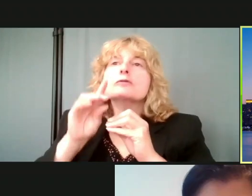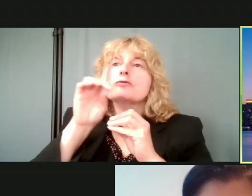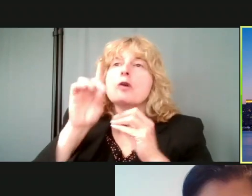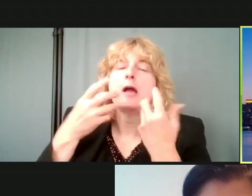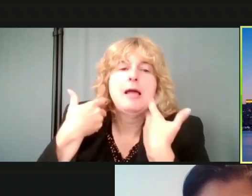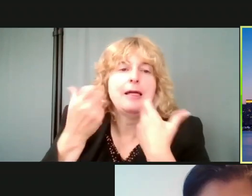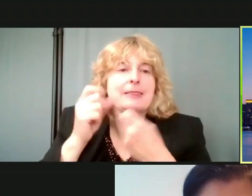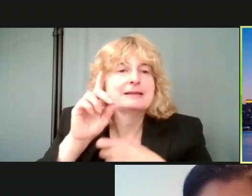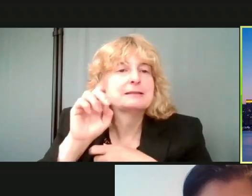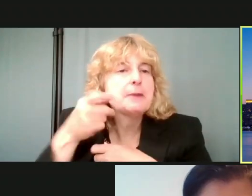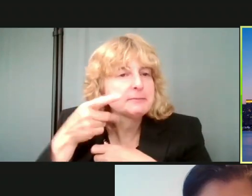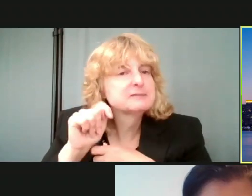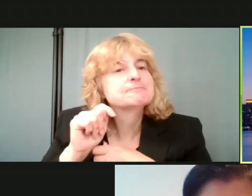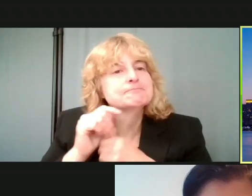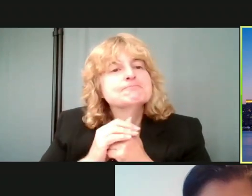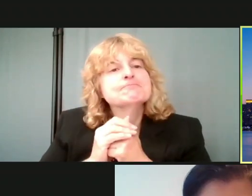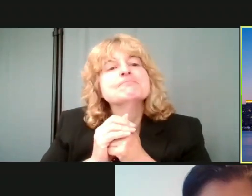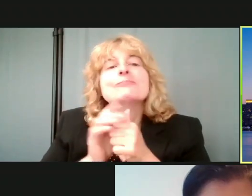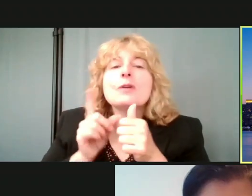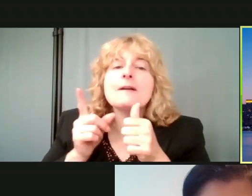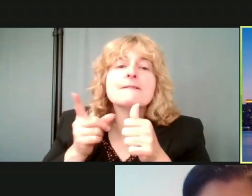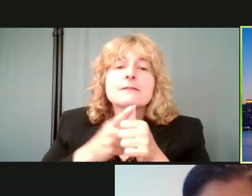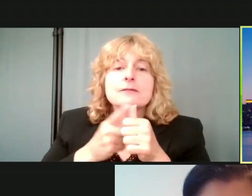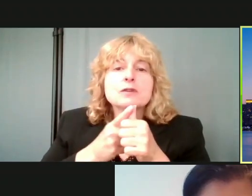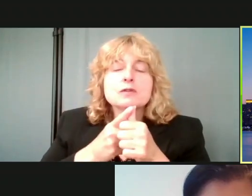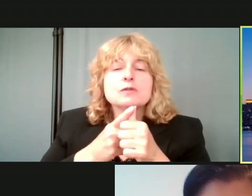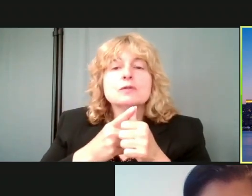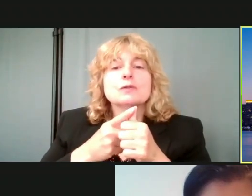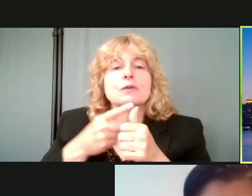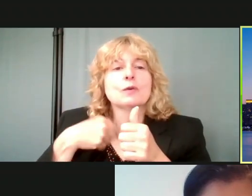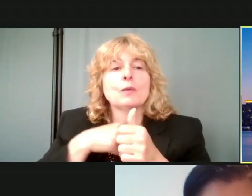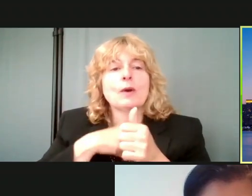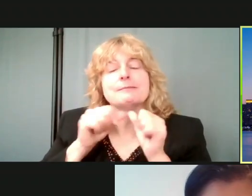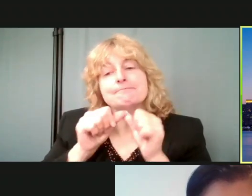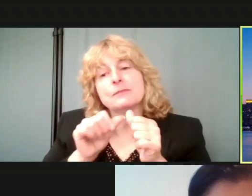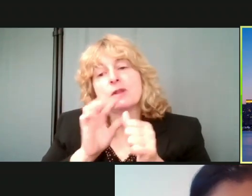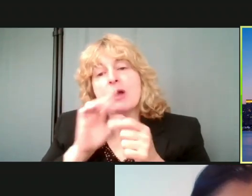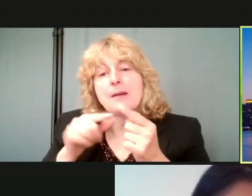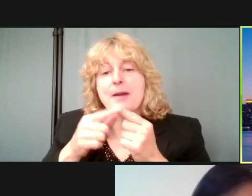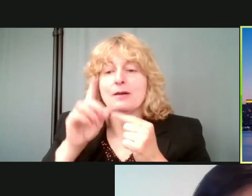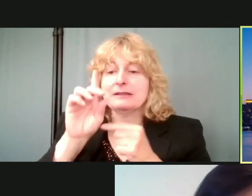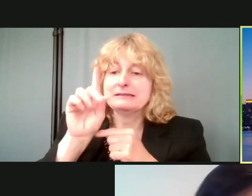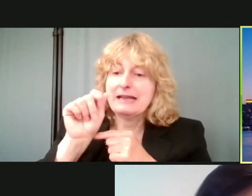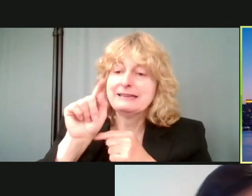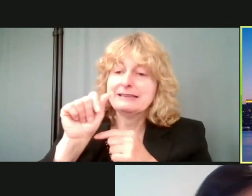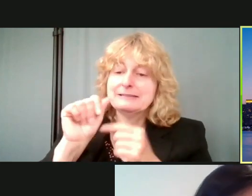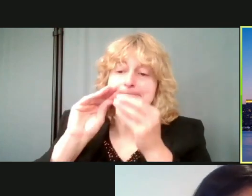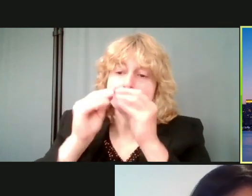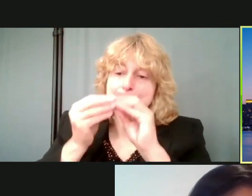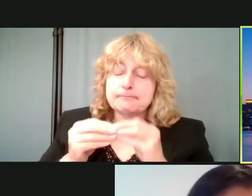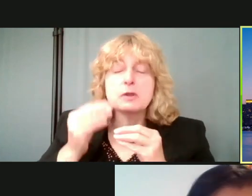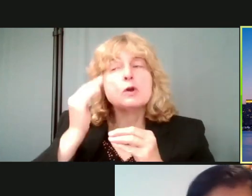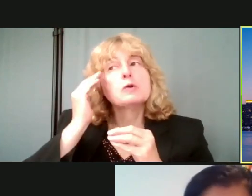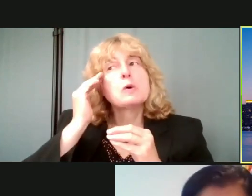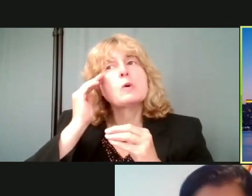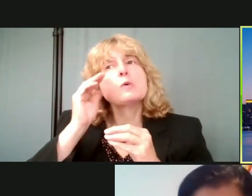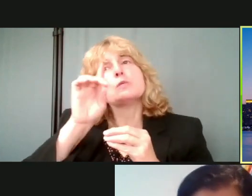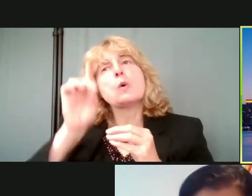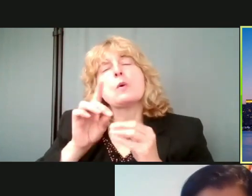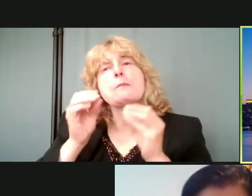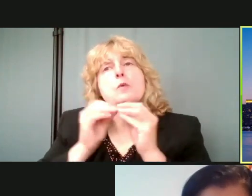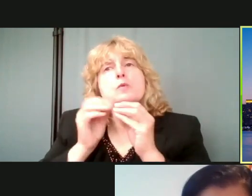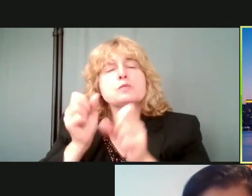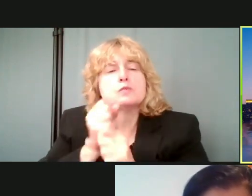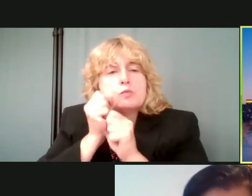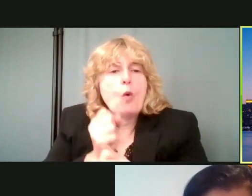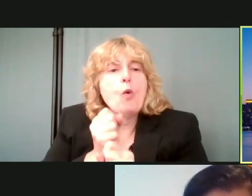first, we just keep talking about our data because we know Detroit is stronger together. And the only